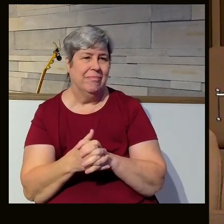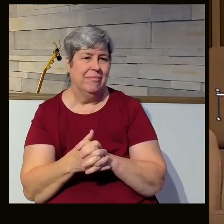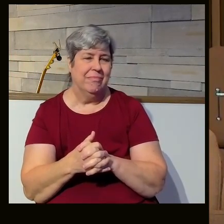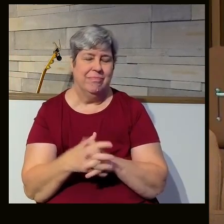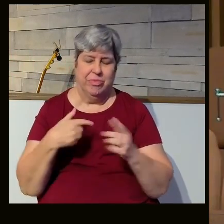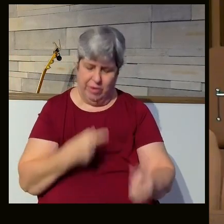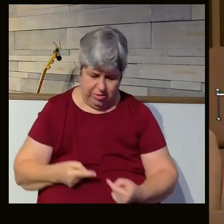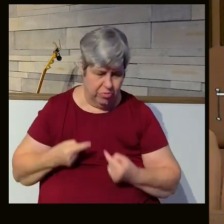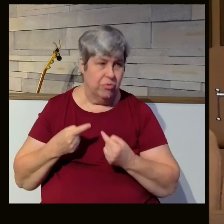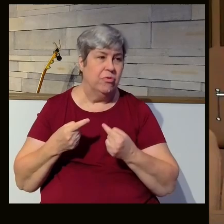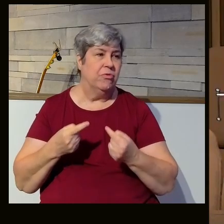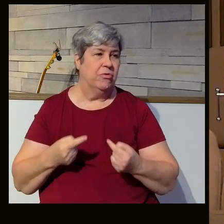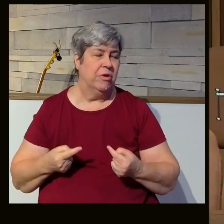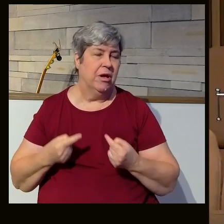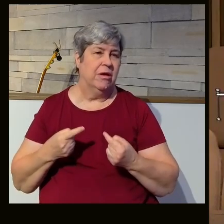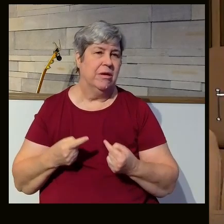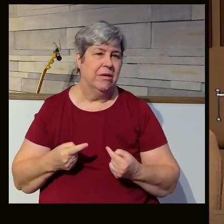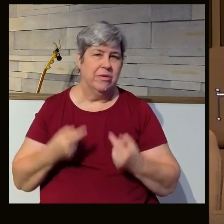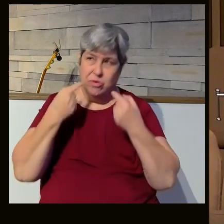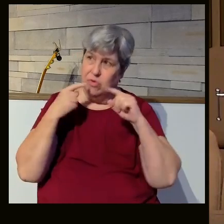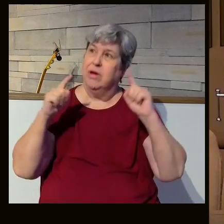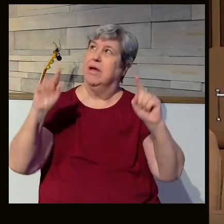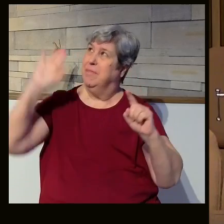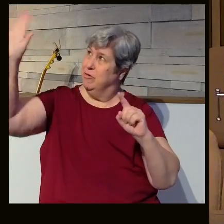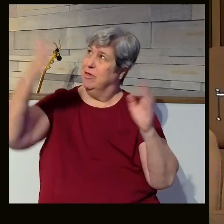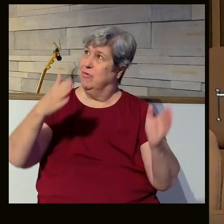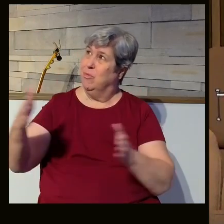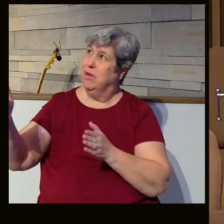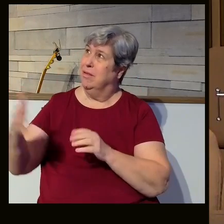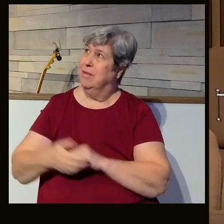We struggle to accomplish God's will. Well,